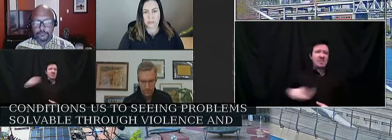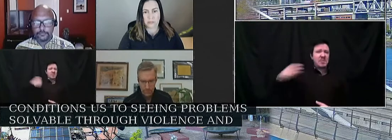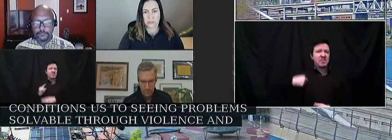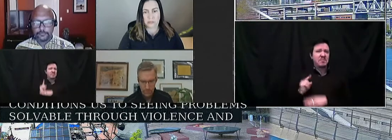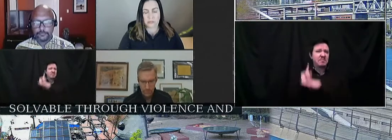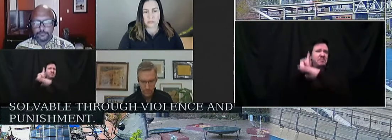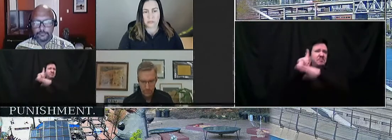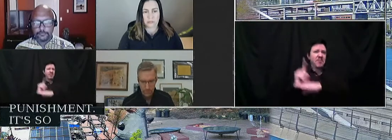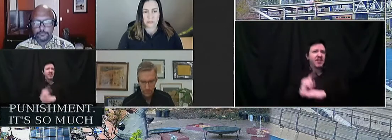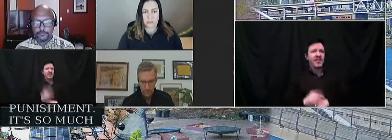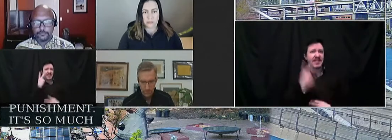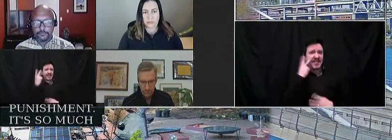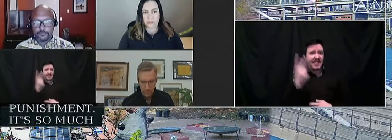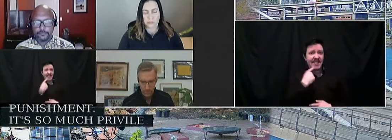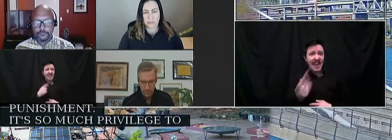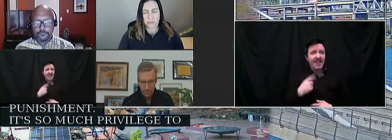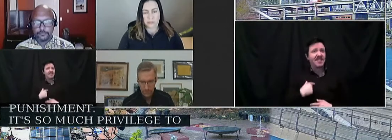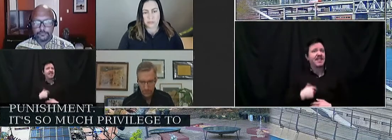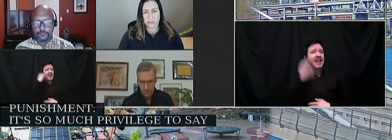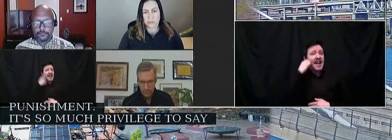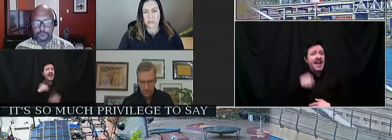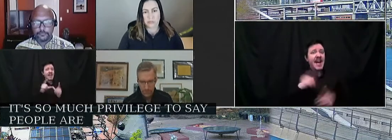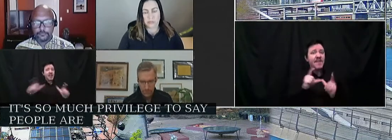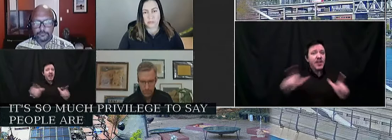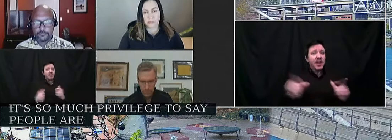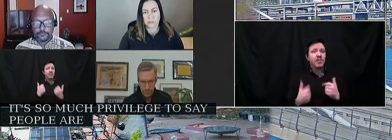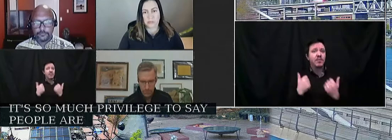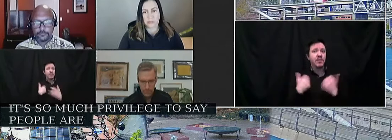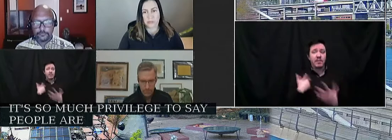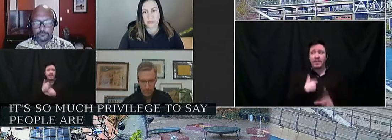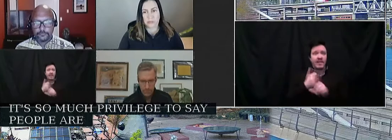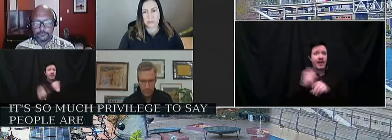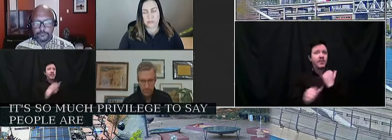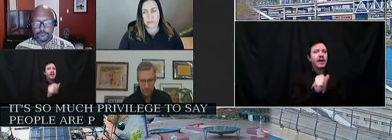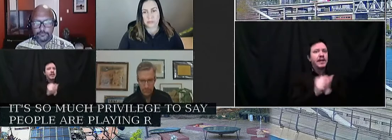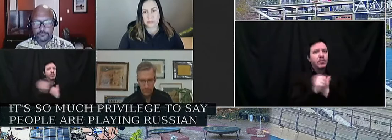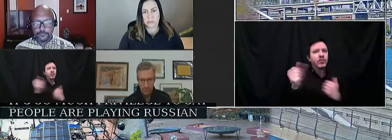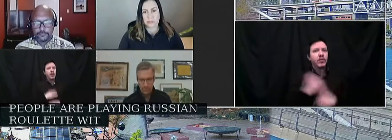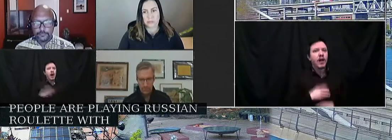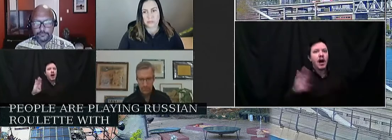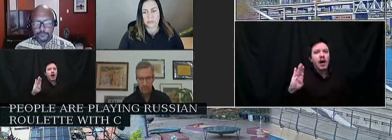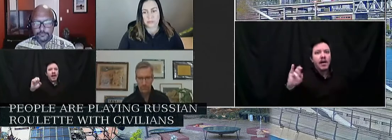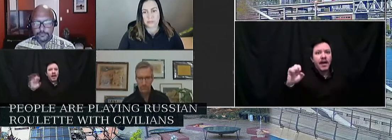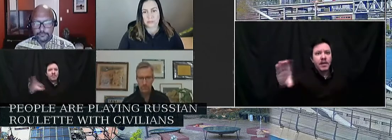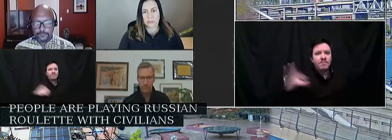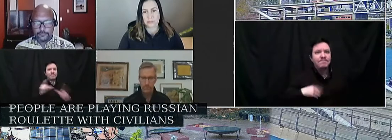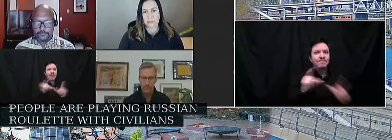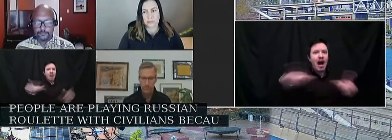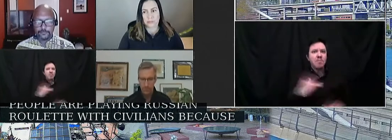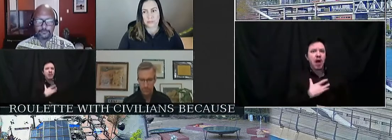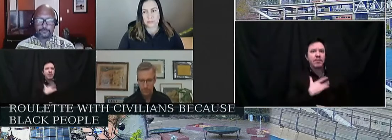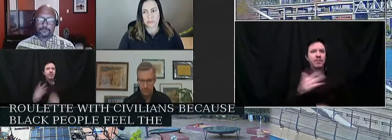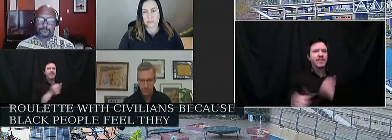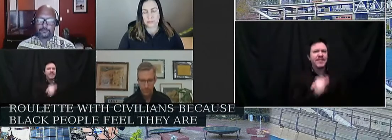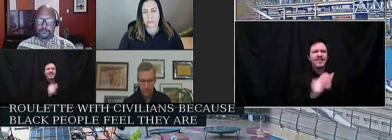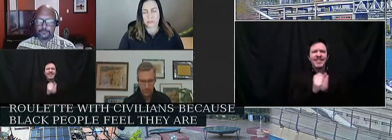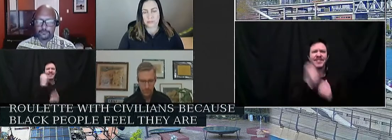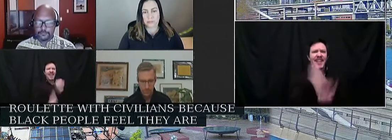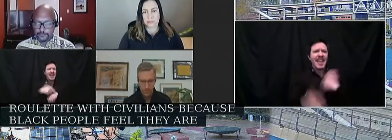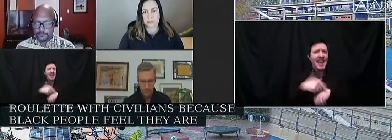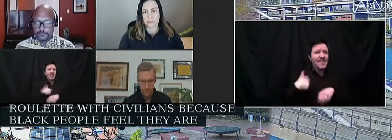Russian roulette on the street with civilians because Black people feel like they are playing Russian roulette with police officers every time we drive.